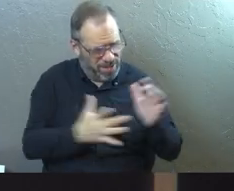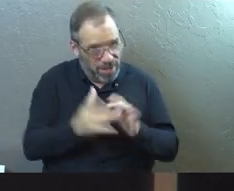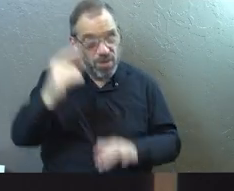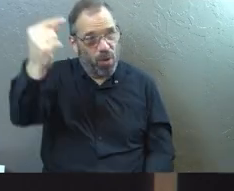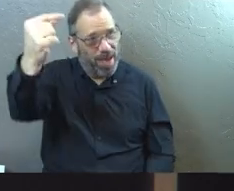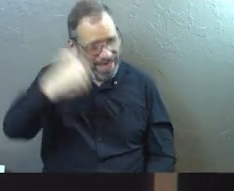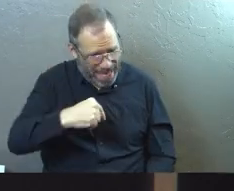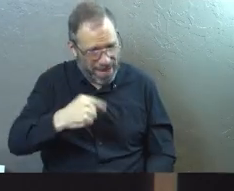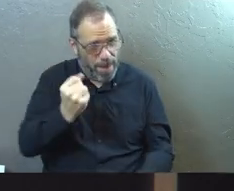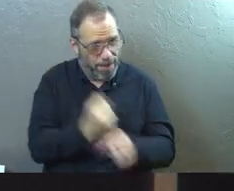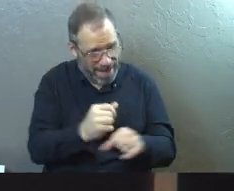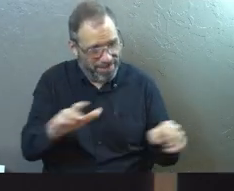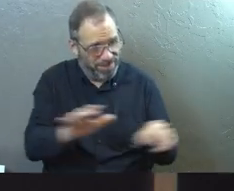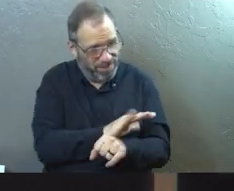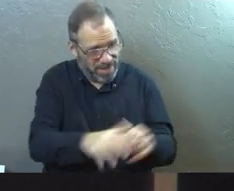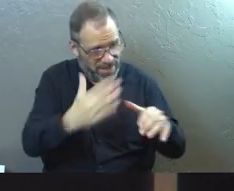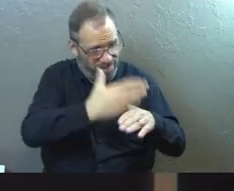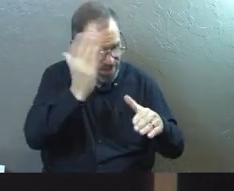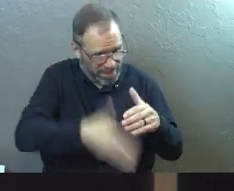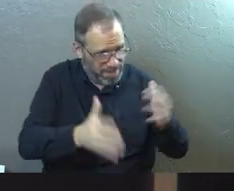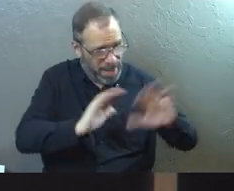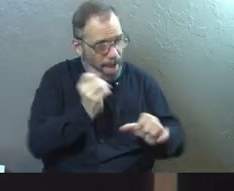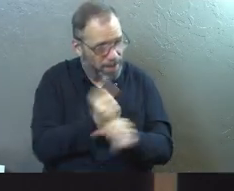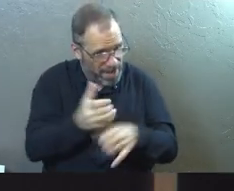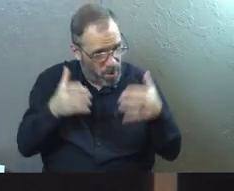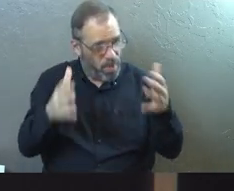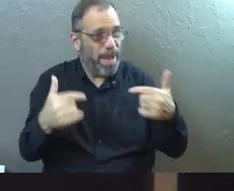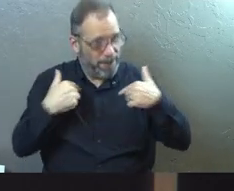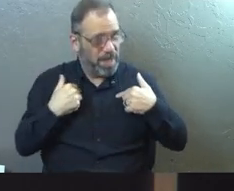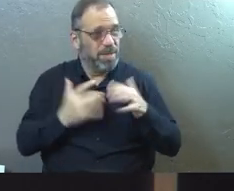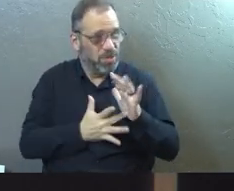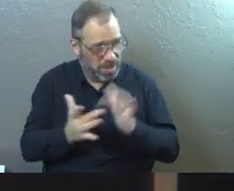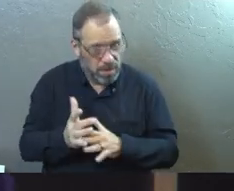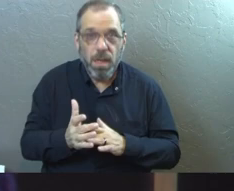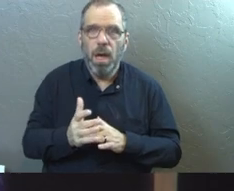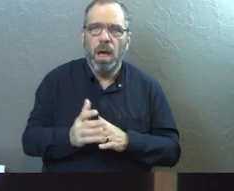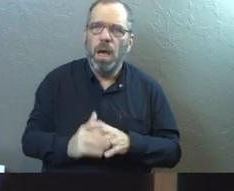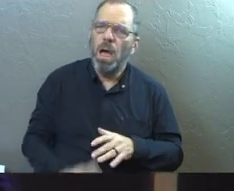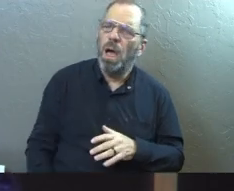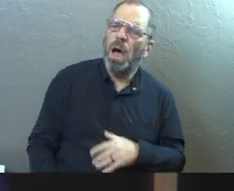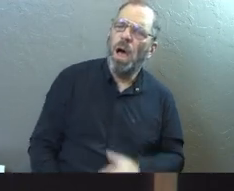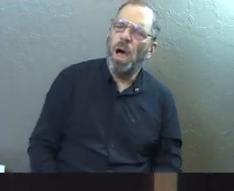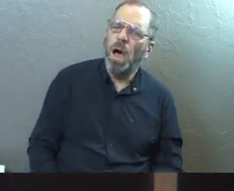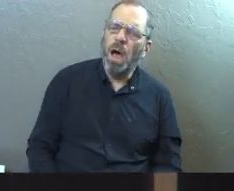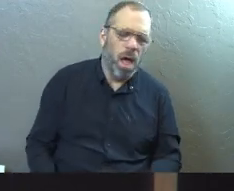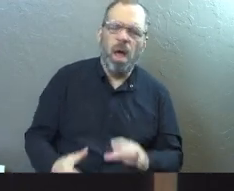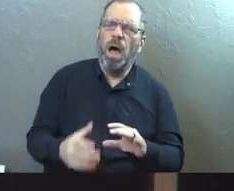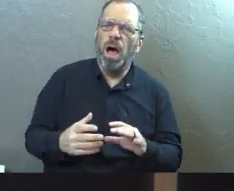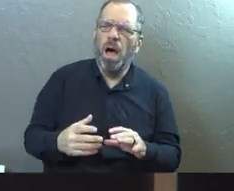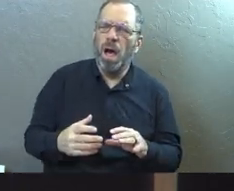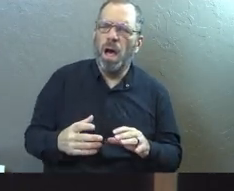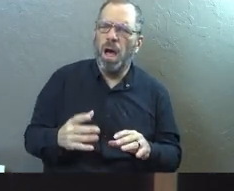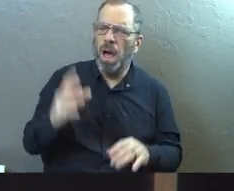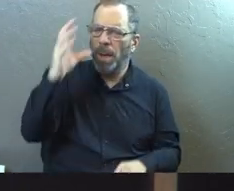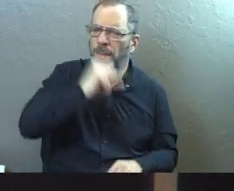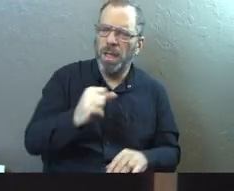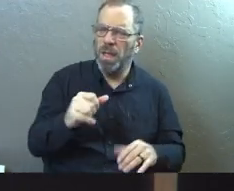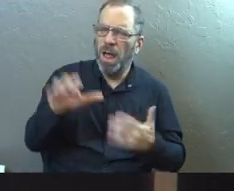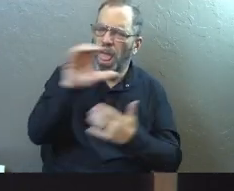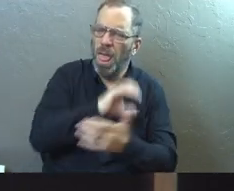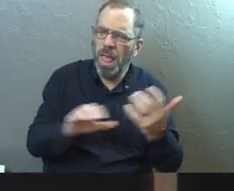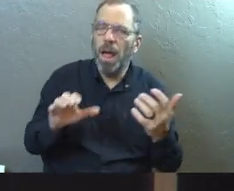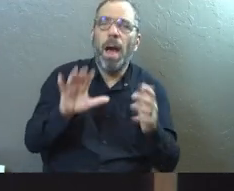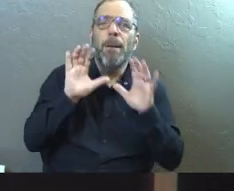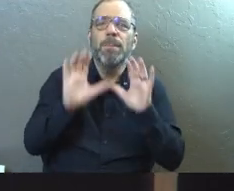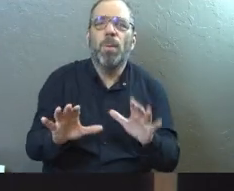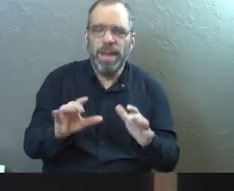I came and I made it complete. I made a way. Right? And so they miss that. They go over it now and they get confused but we